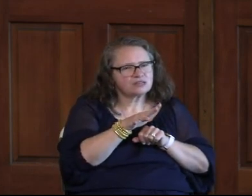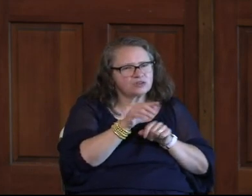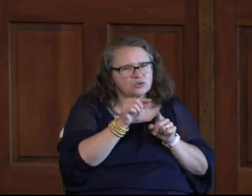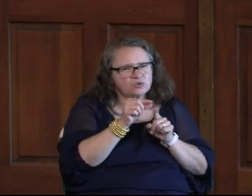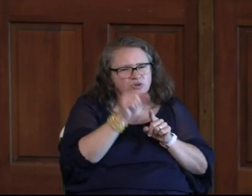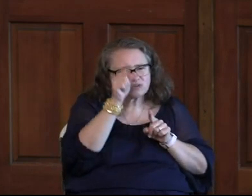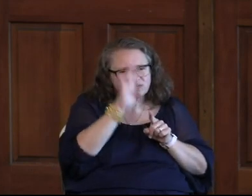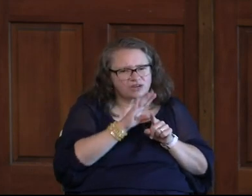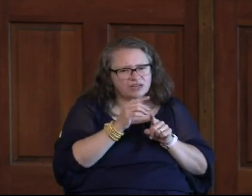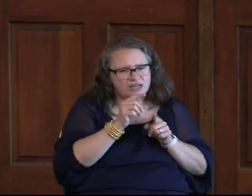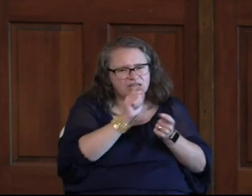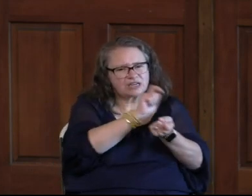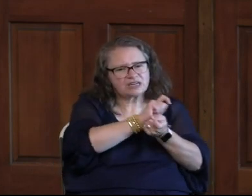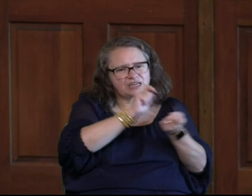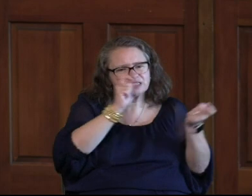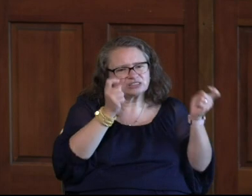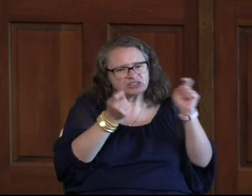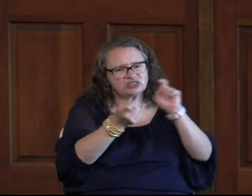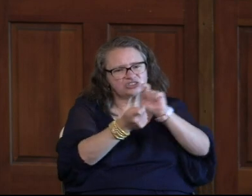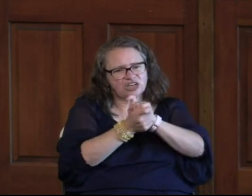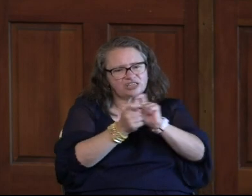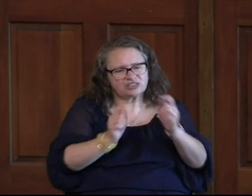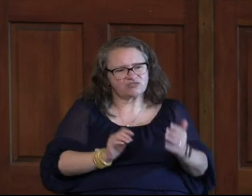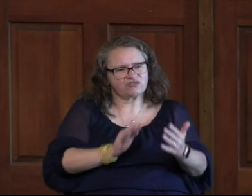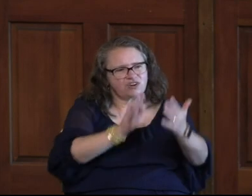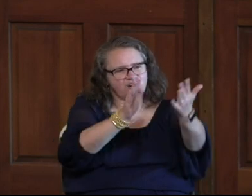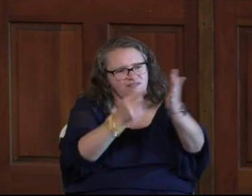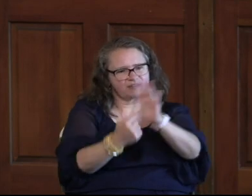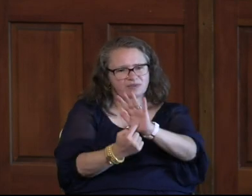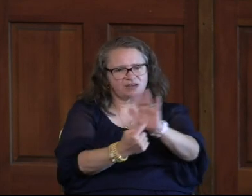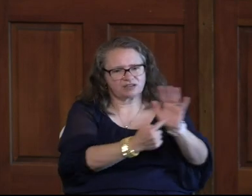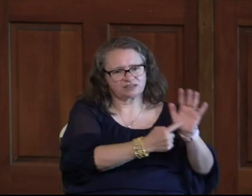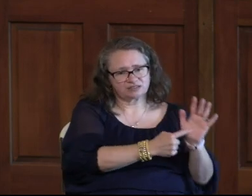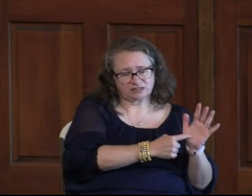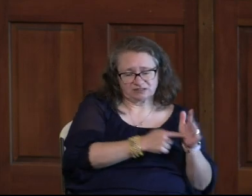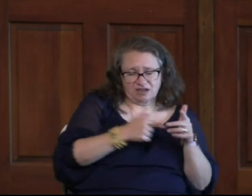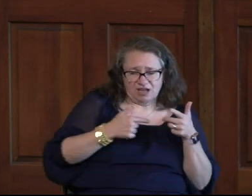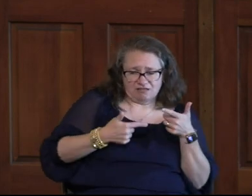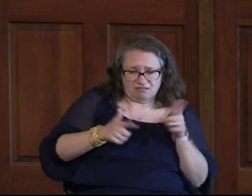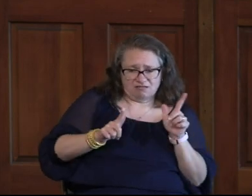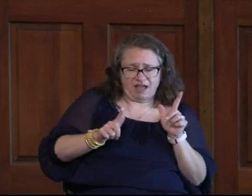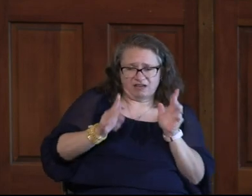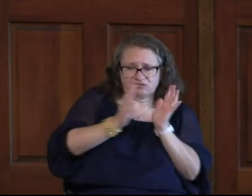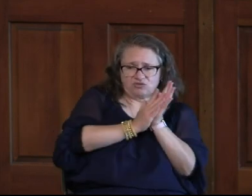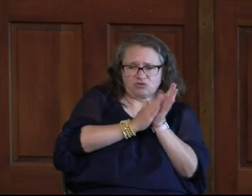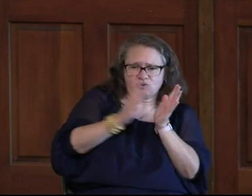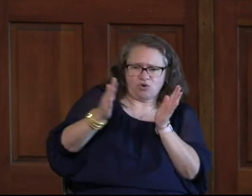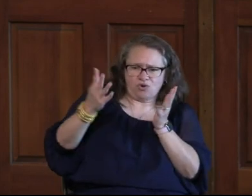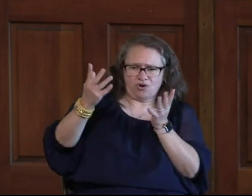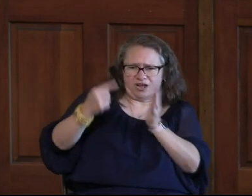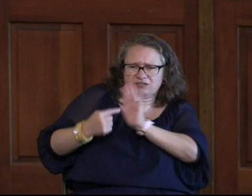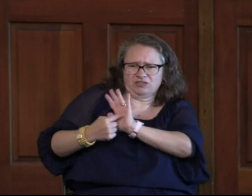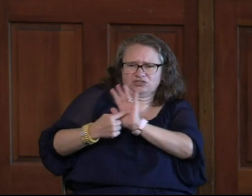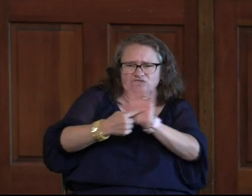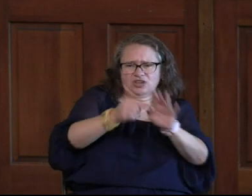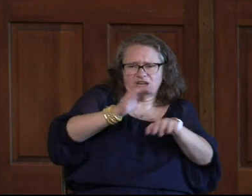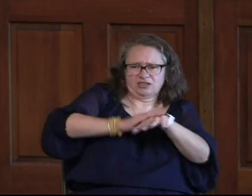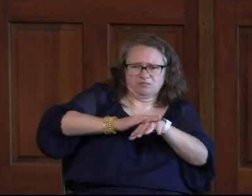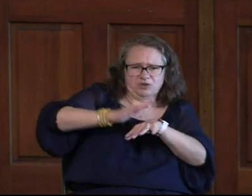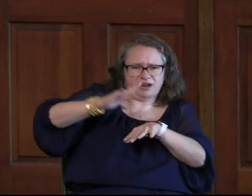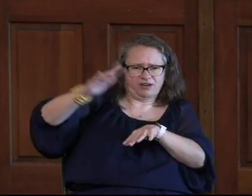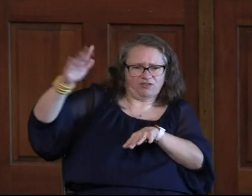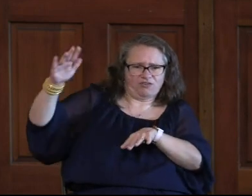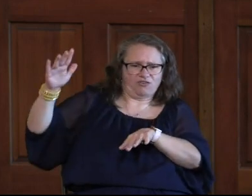Word Of God Says He Is Transfigured Before Them In Other Words He Allows The Glory Of Who He Really Is To Be